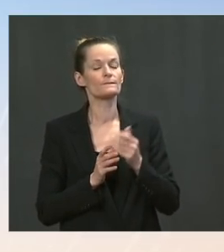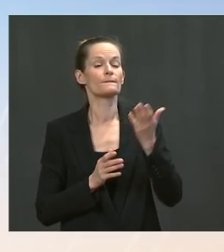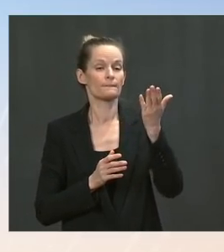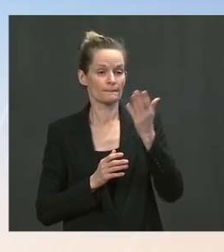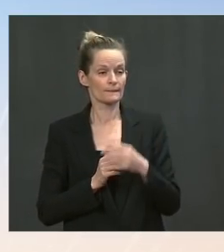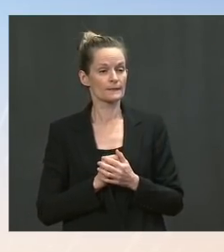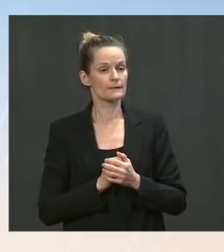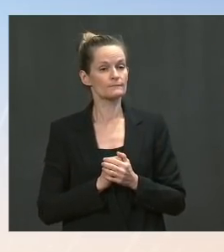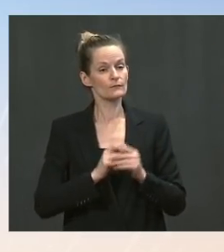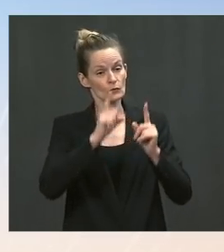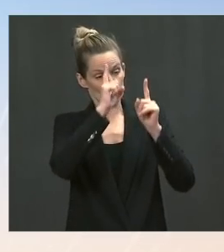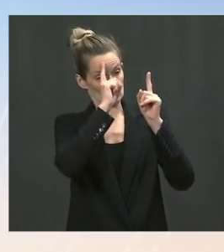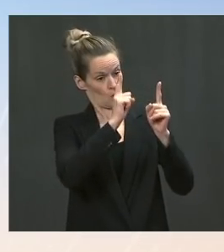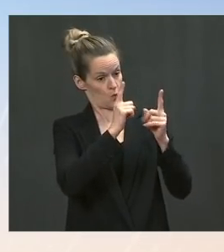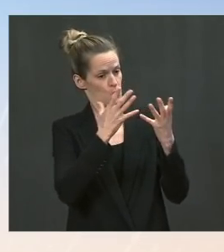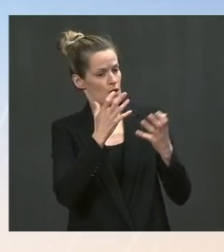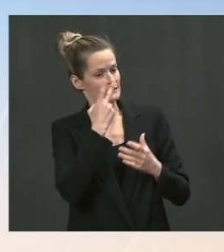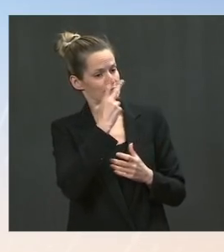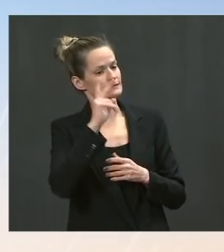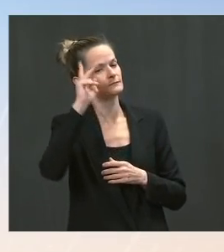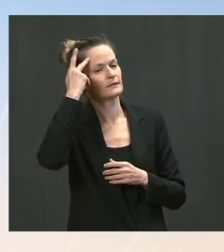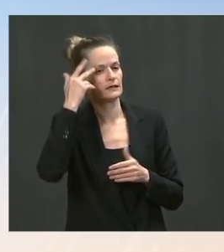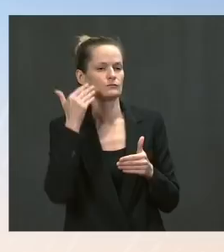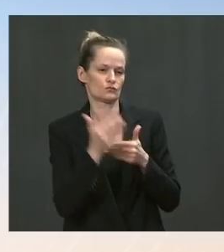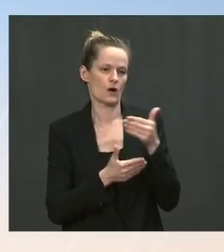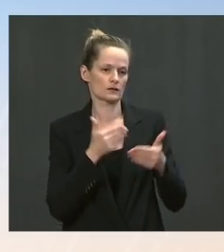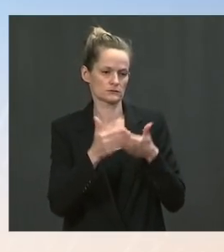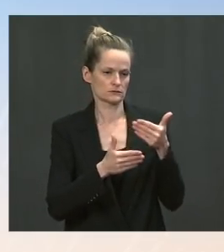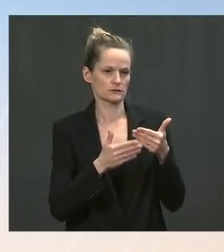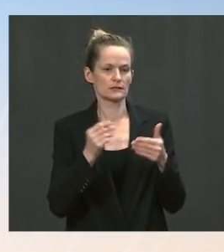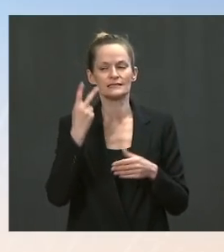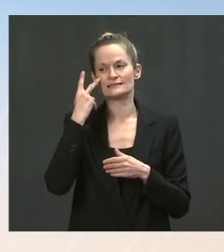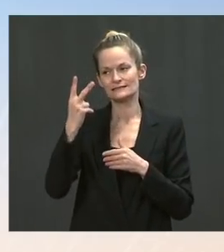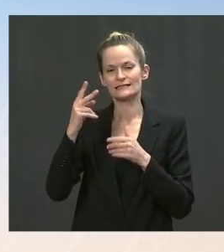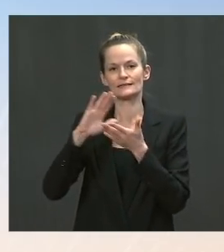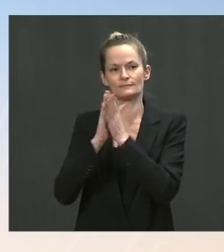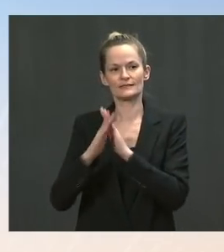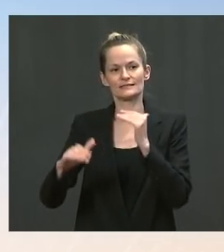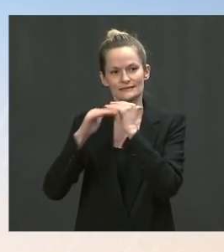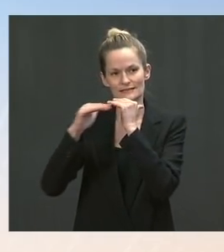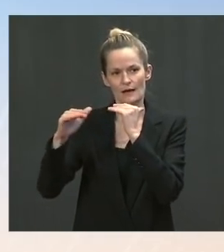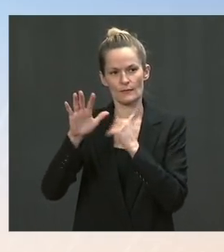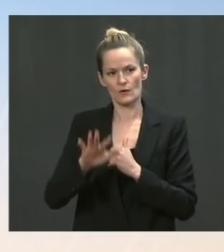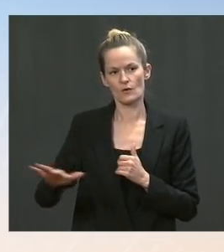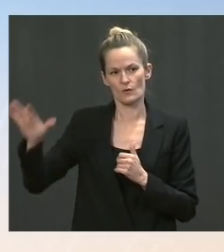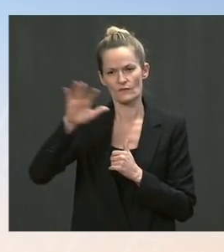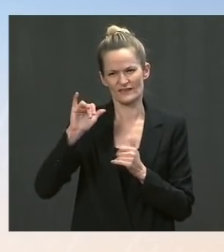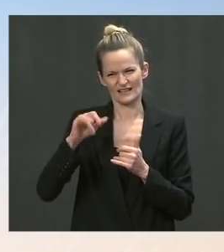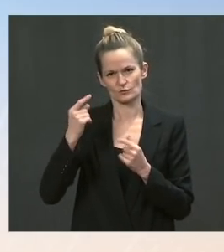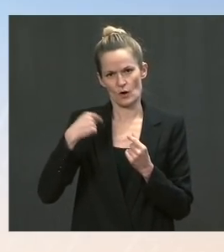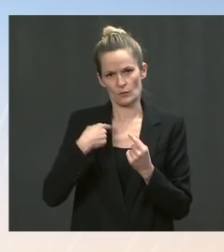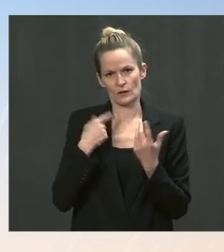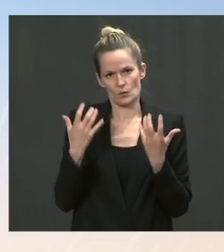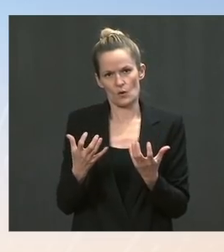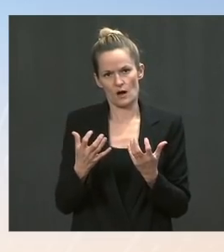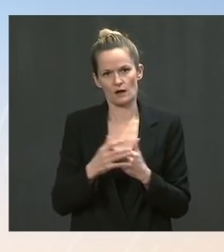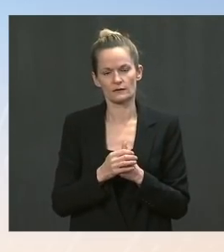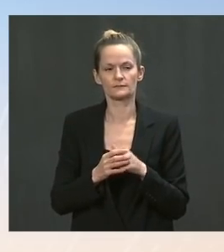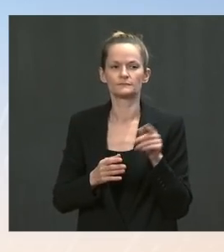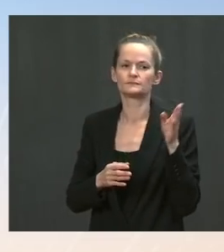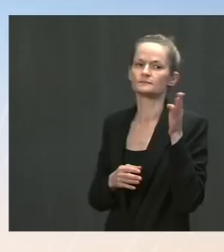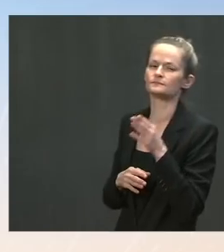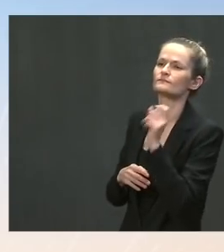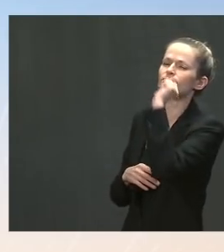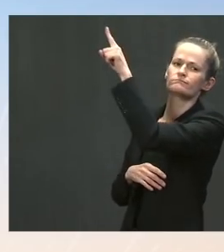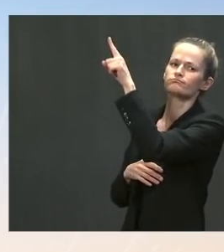peace, and stability in the region. Go ahead, Kelly. The Could you describe a little bit about what the overarching ask is within